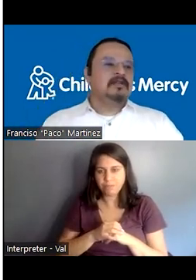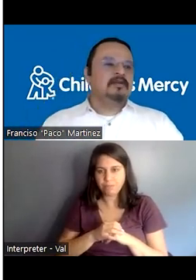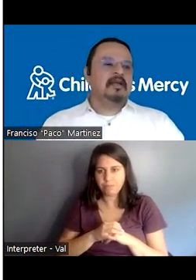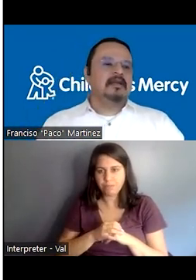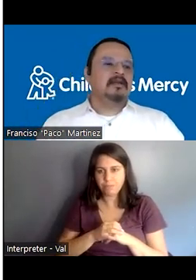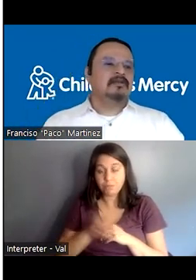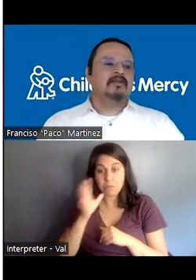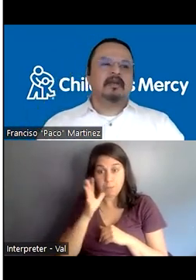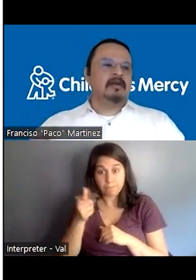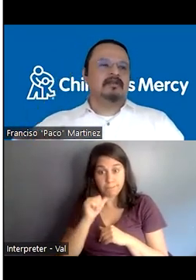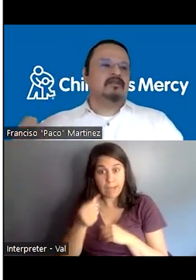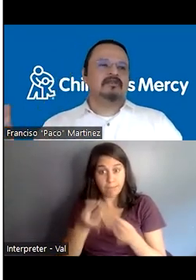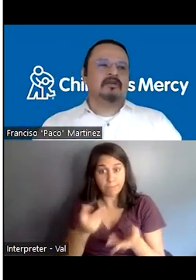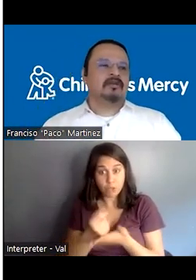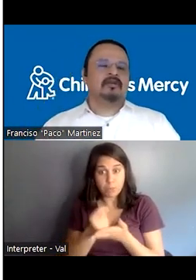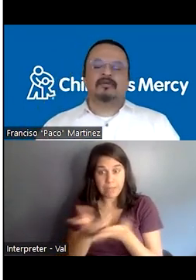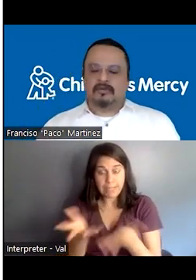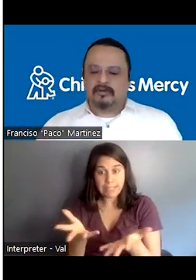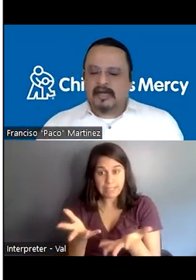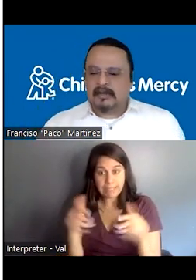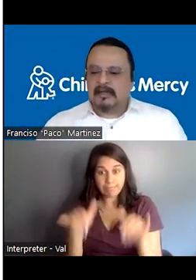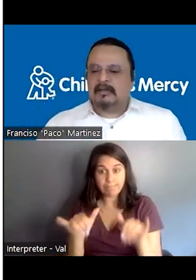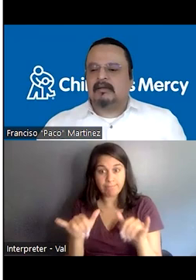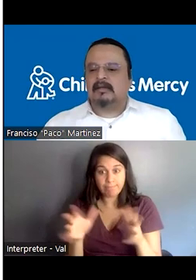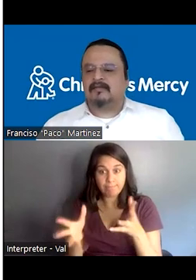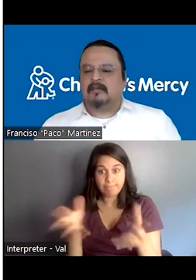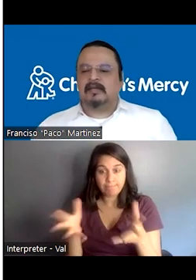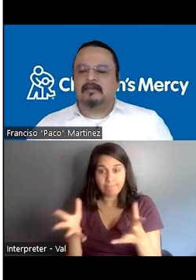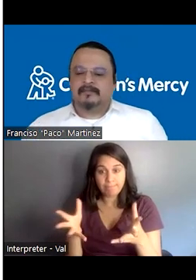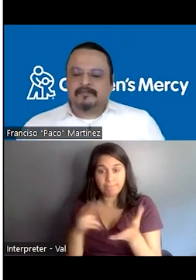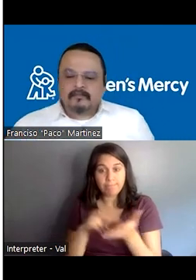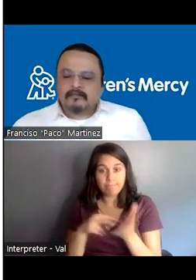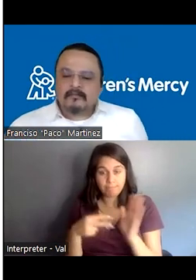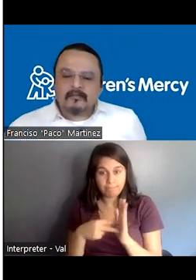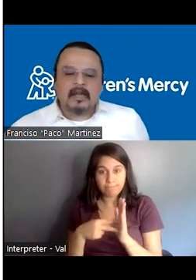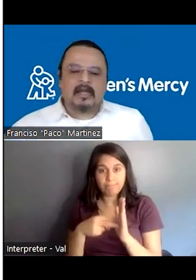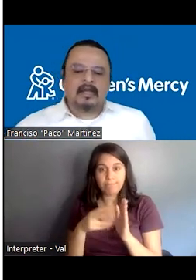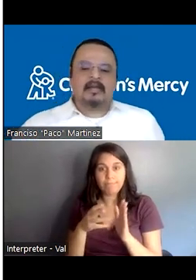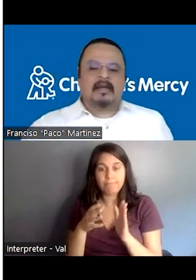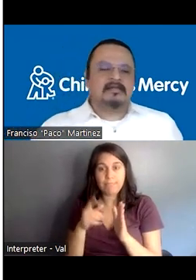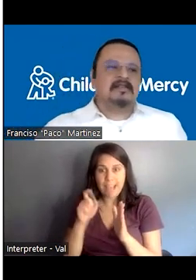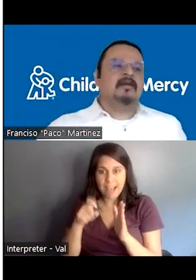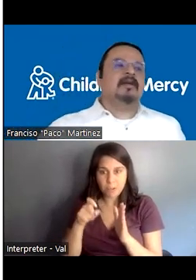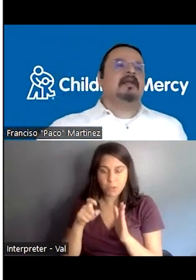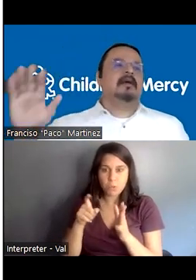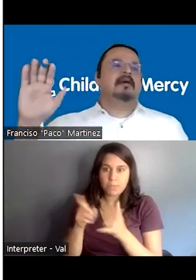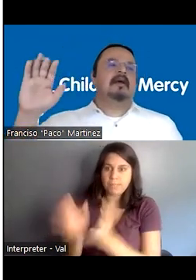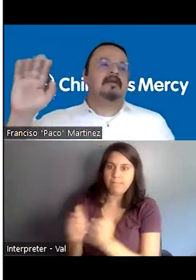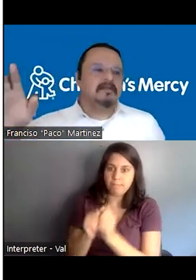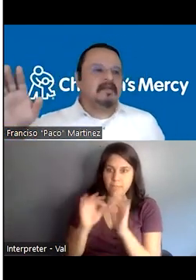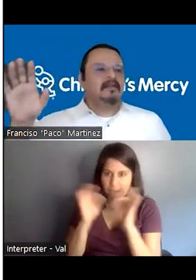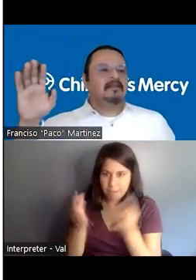was not doing it. So they were just going to, to hardline this family. And she said, okay,